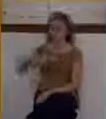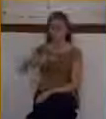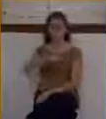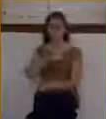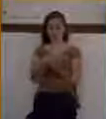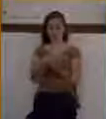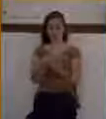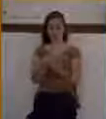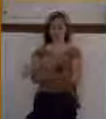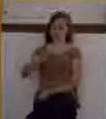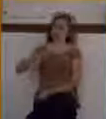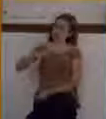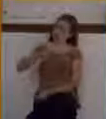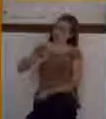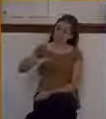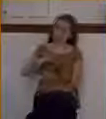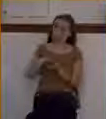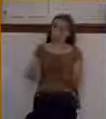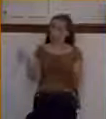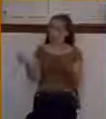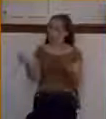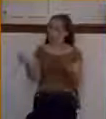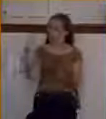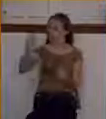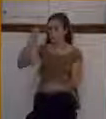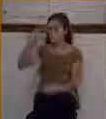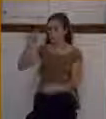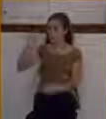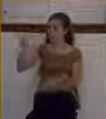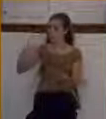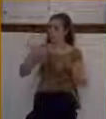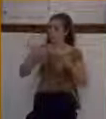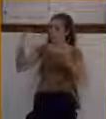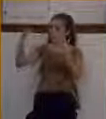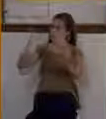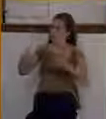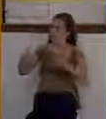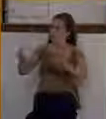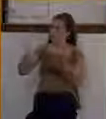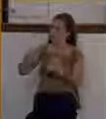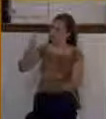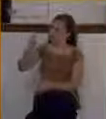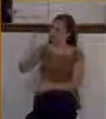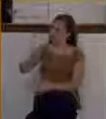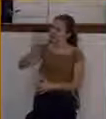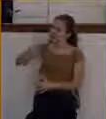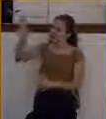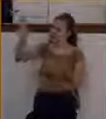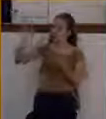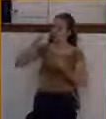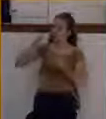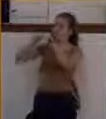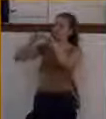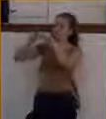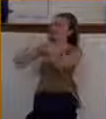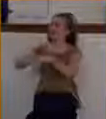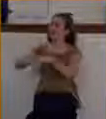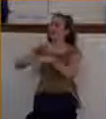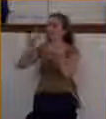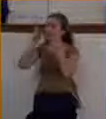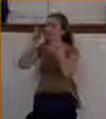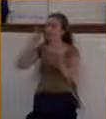rich in mercy and we come to you for mercy. Hear us, Lord. Work on our behalf.